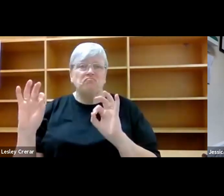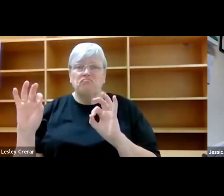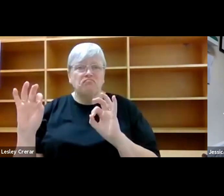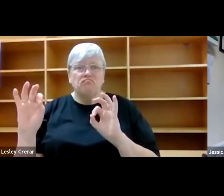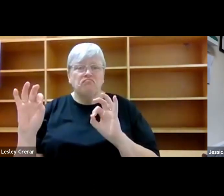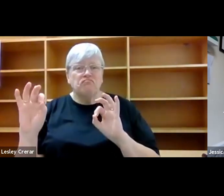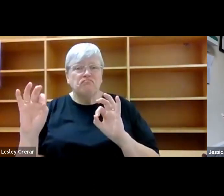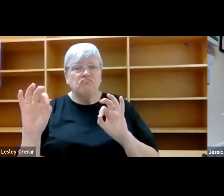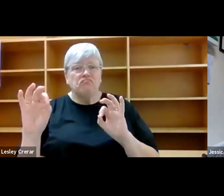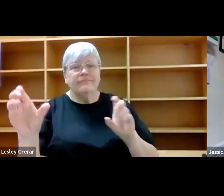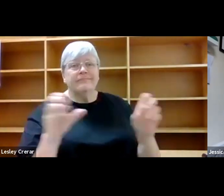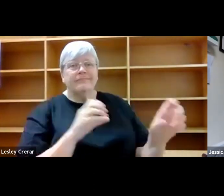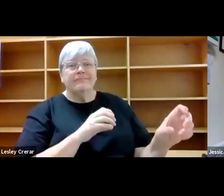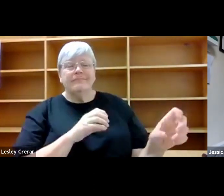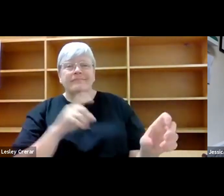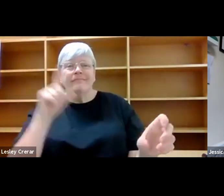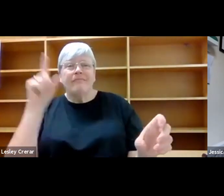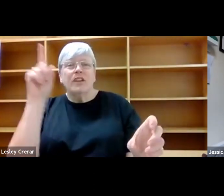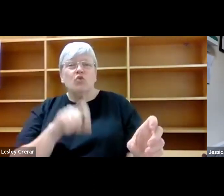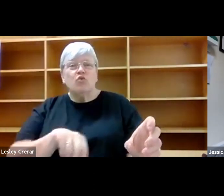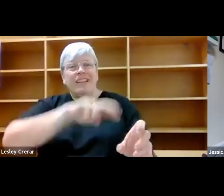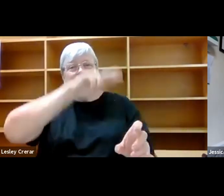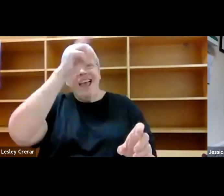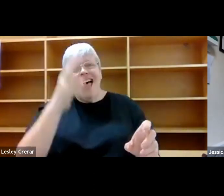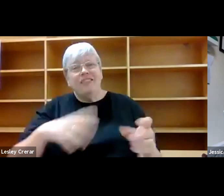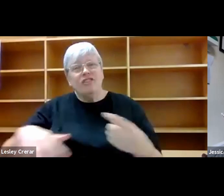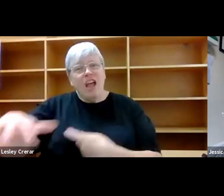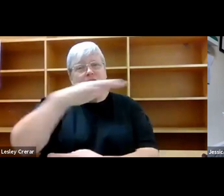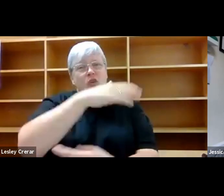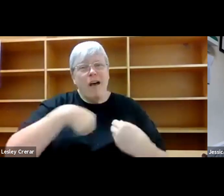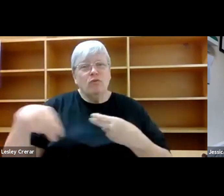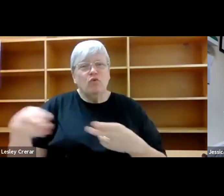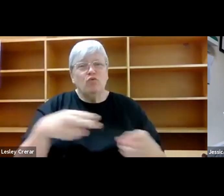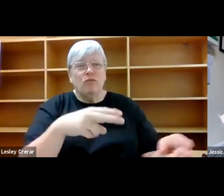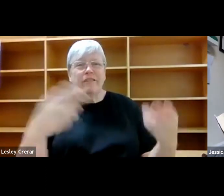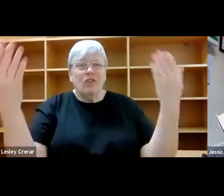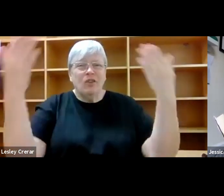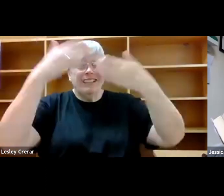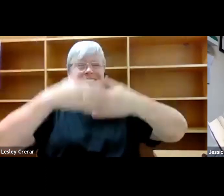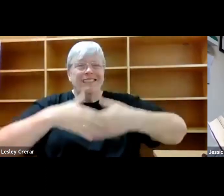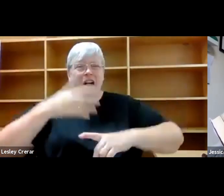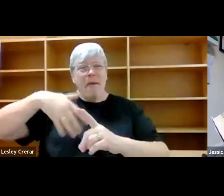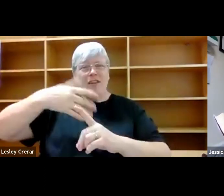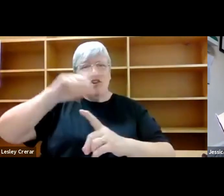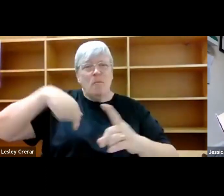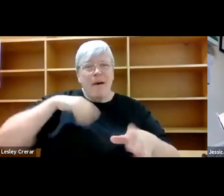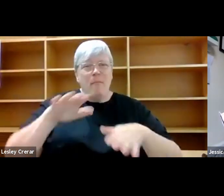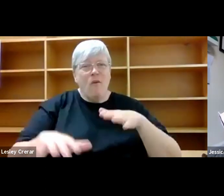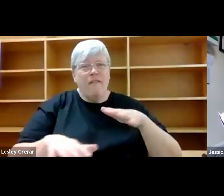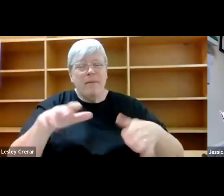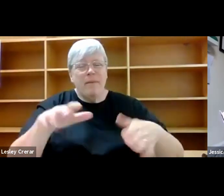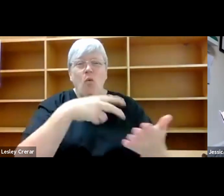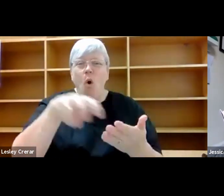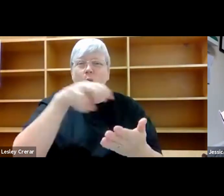Instead, the green hills that surround the river basin were the dark background to my every movement. I walked